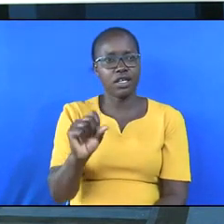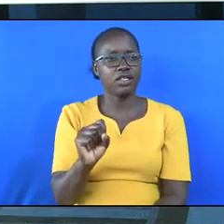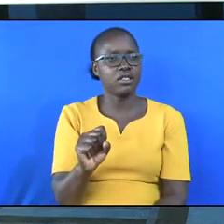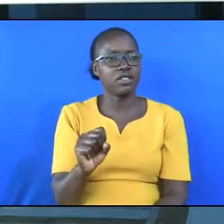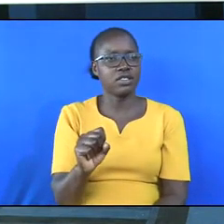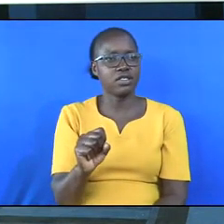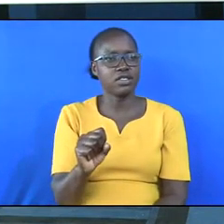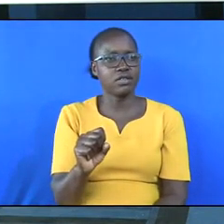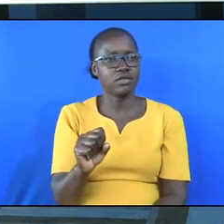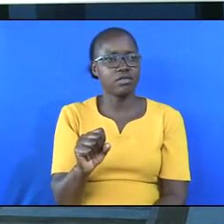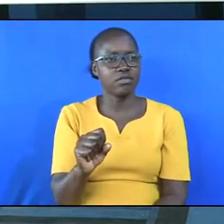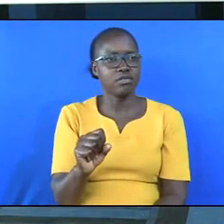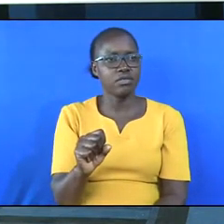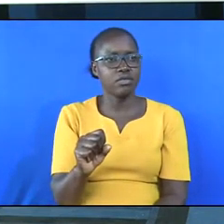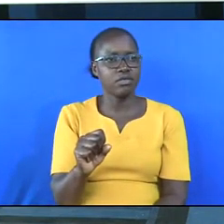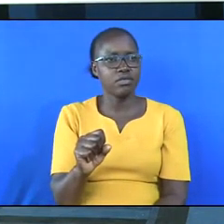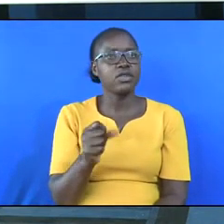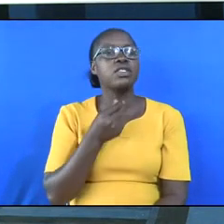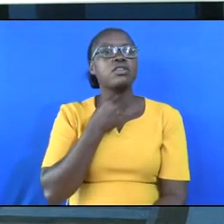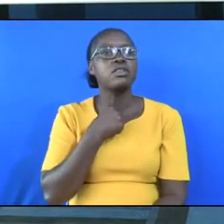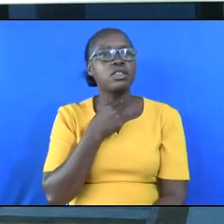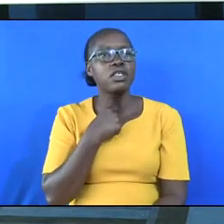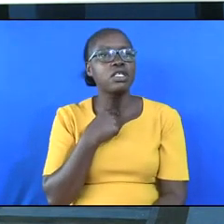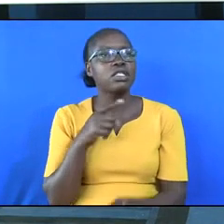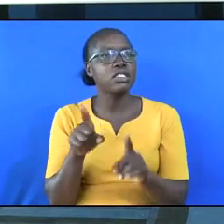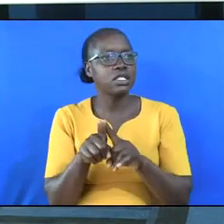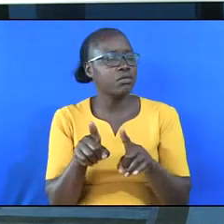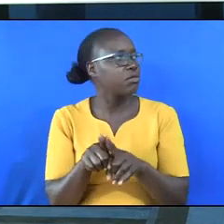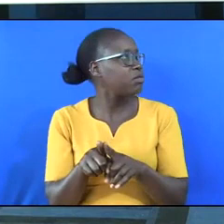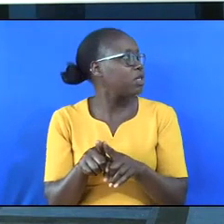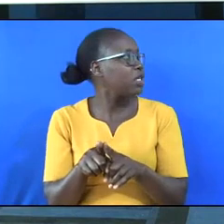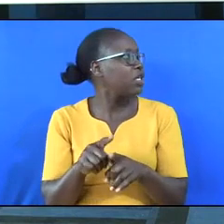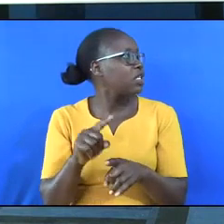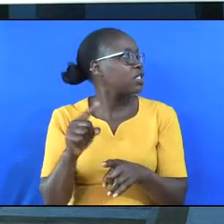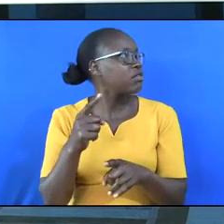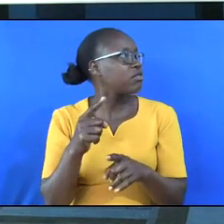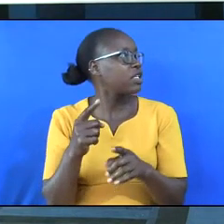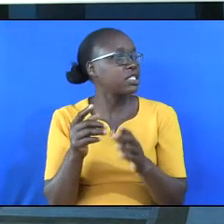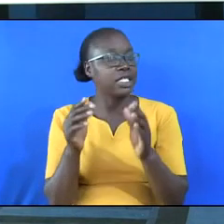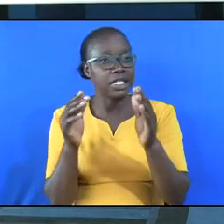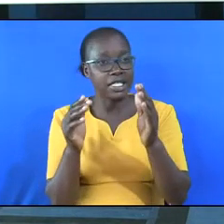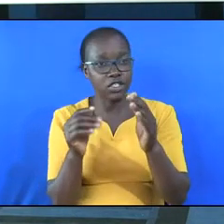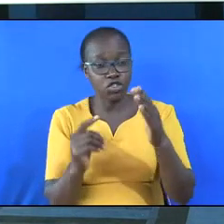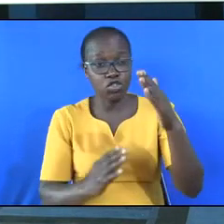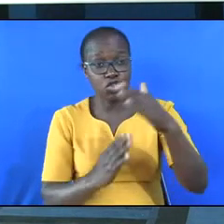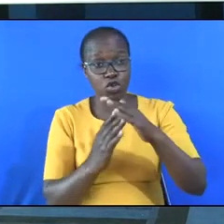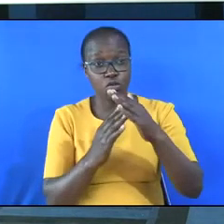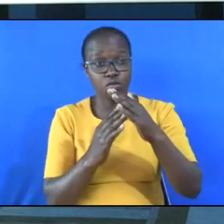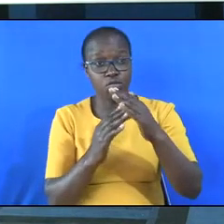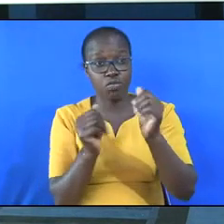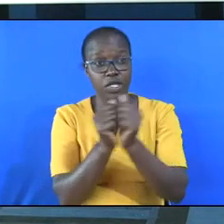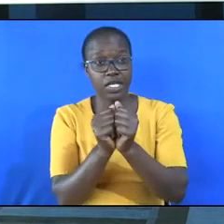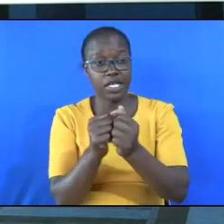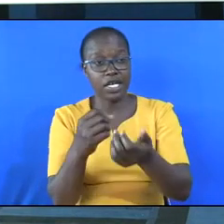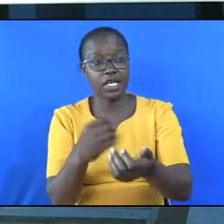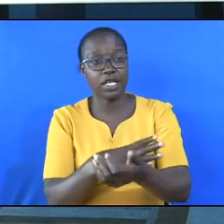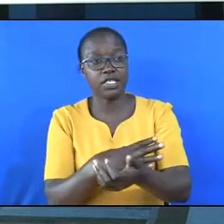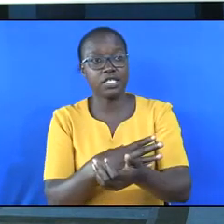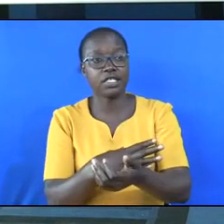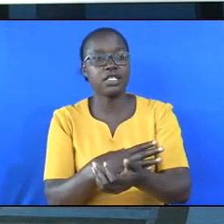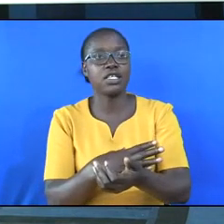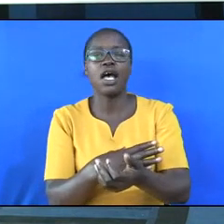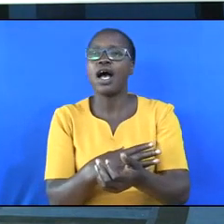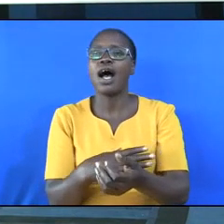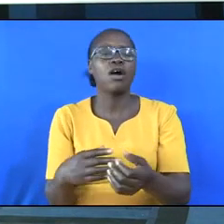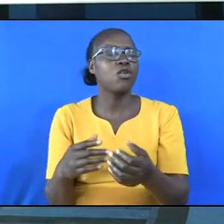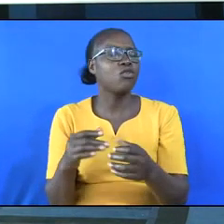larynx. In fact, if you check the first top 10 cancers in this country, 30% are caused